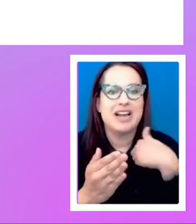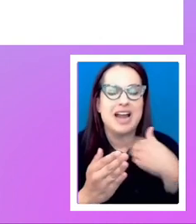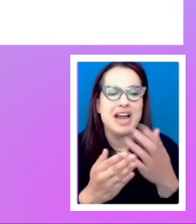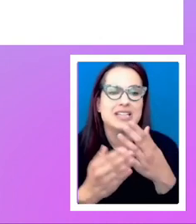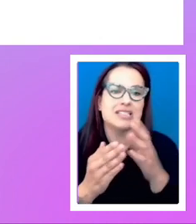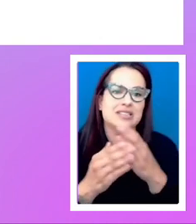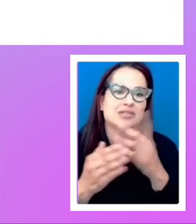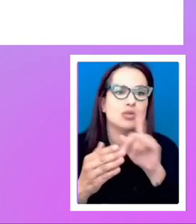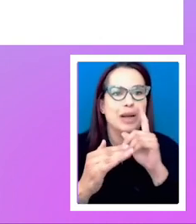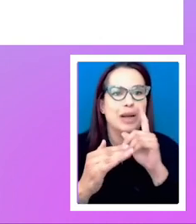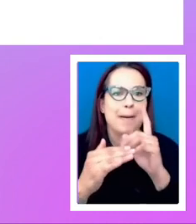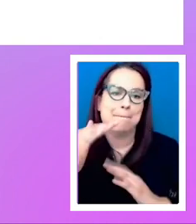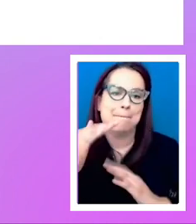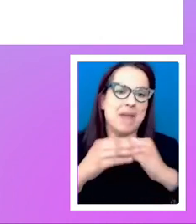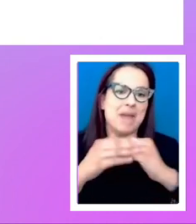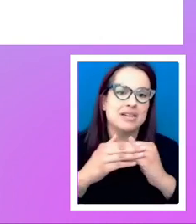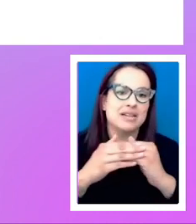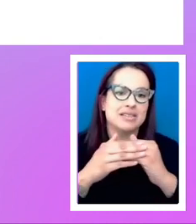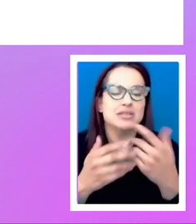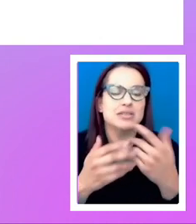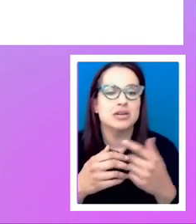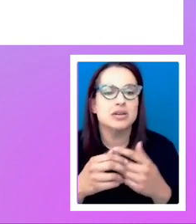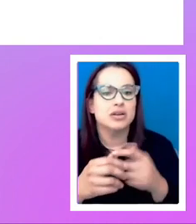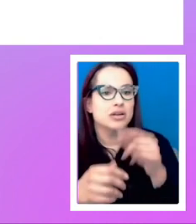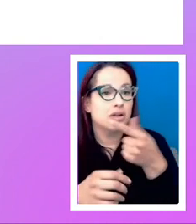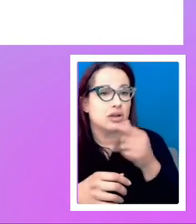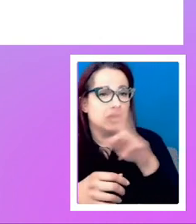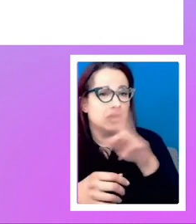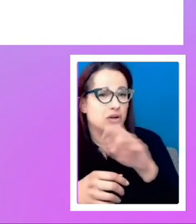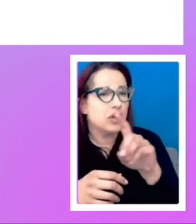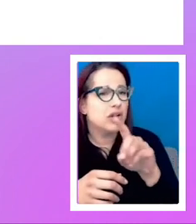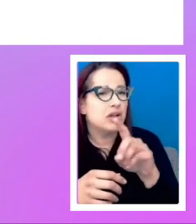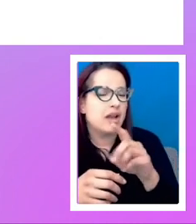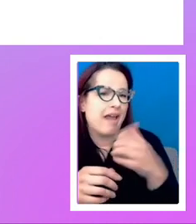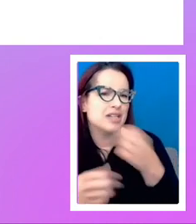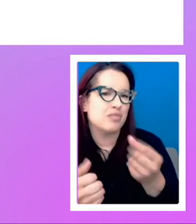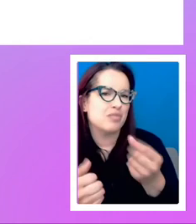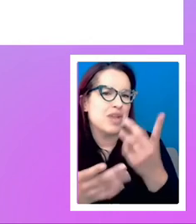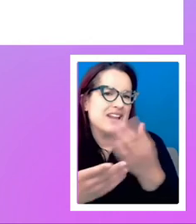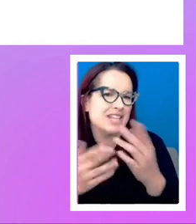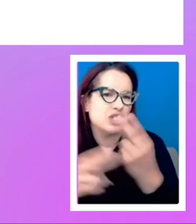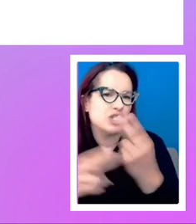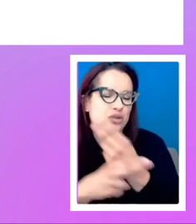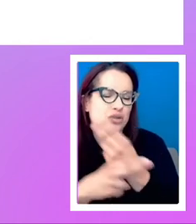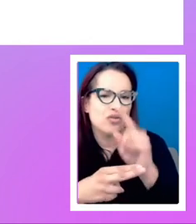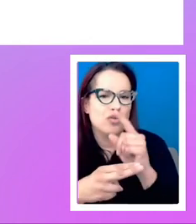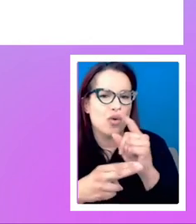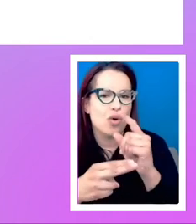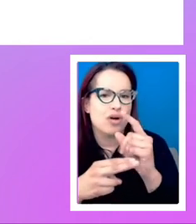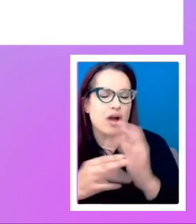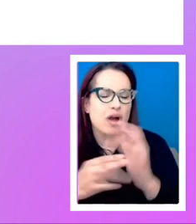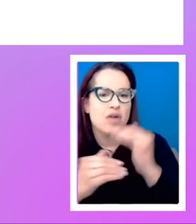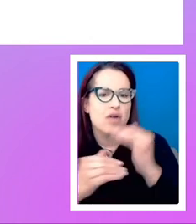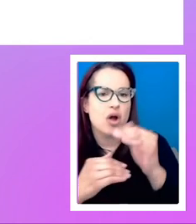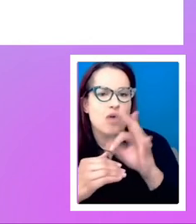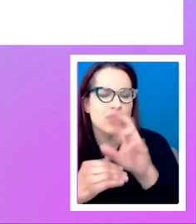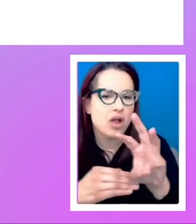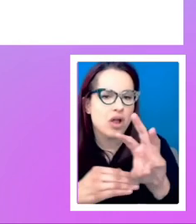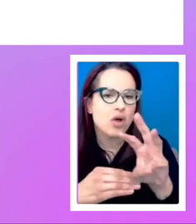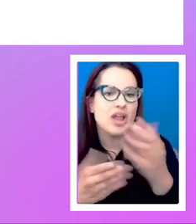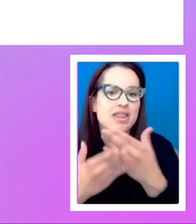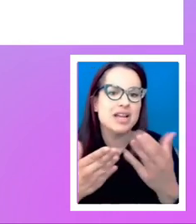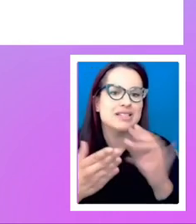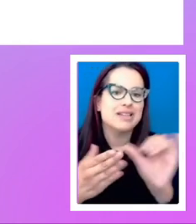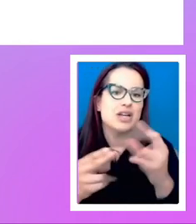Um, grids, we've got, there's a whole bunch of stuff that's useful for overflow. Um, I mean, things like using, um, the min max function.